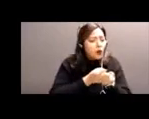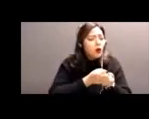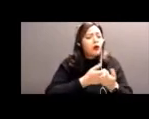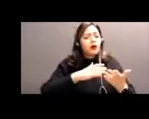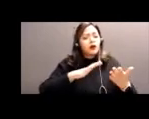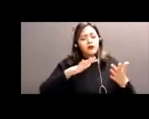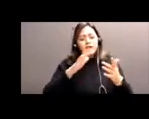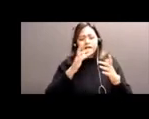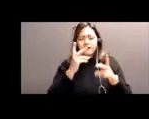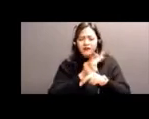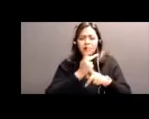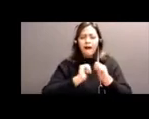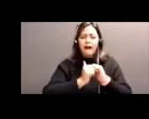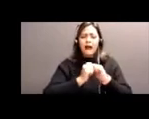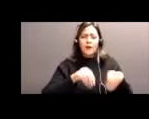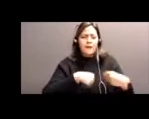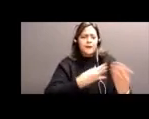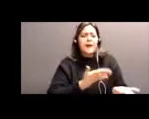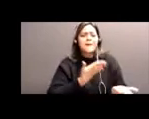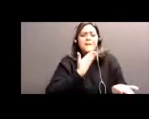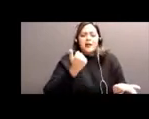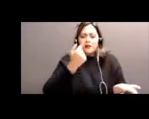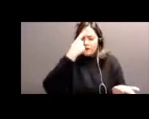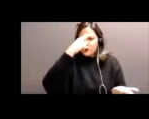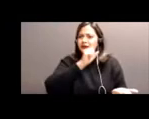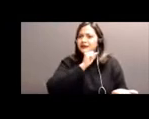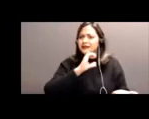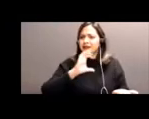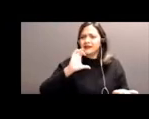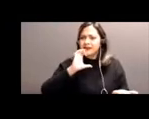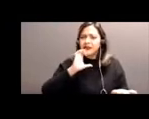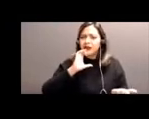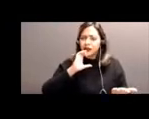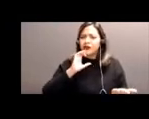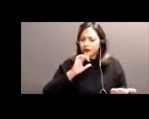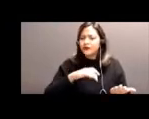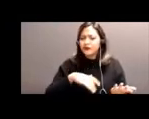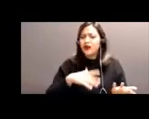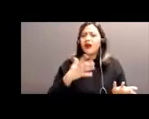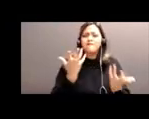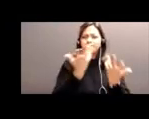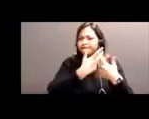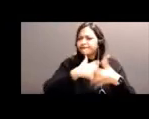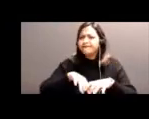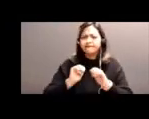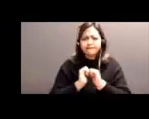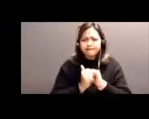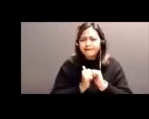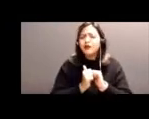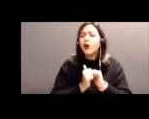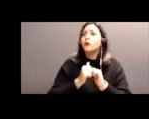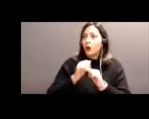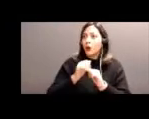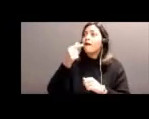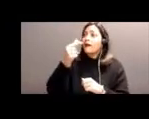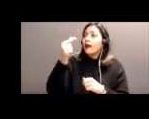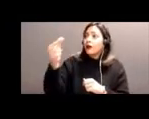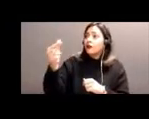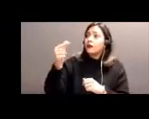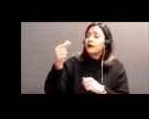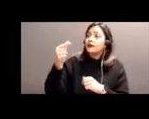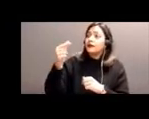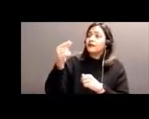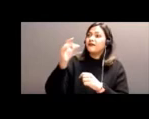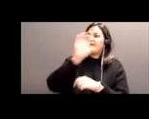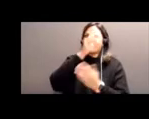system efficiently. Bridging the communication between government funded programs and other community service